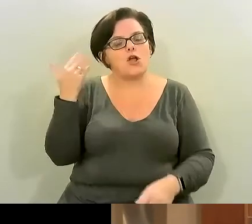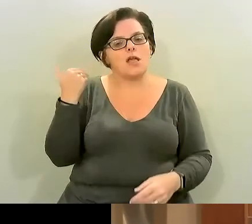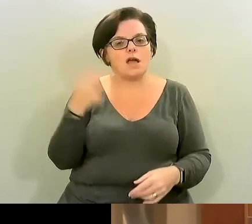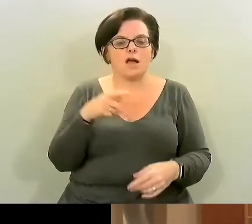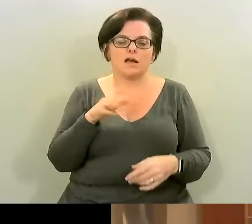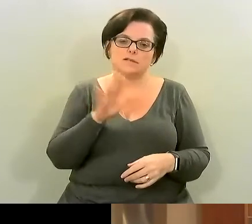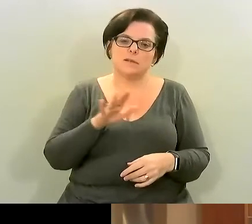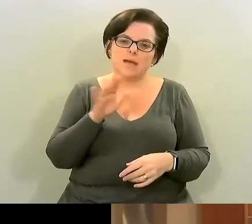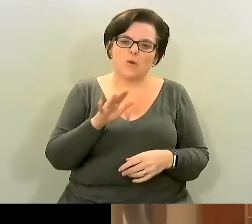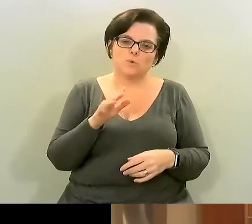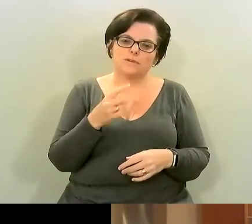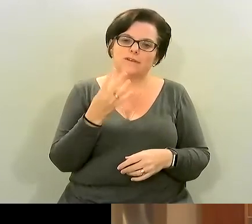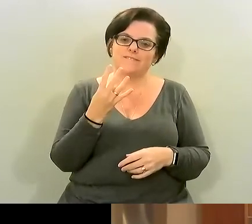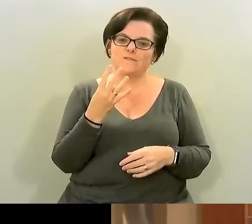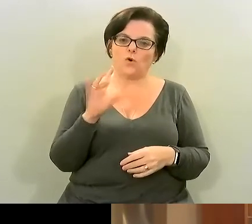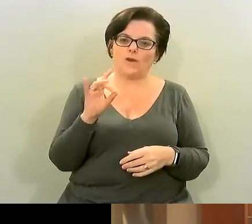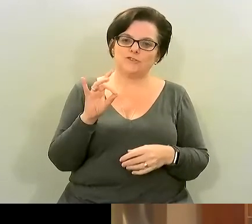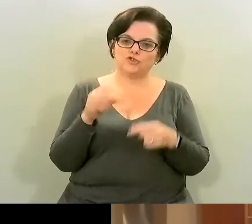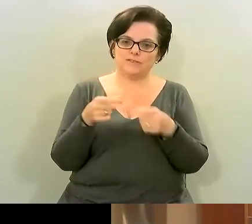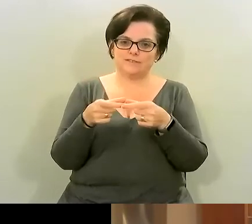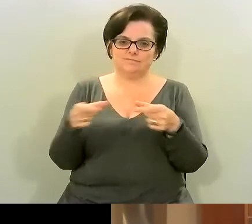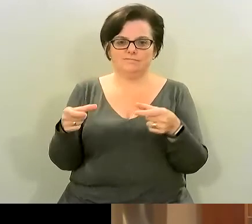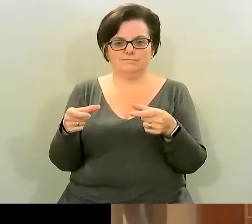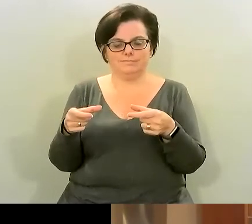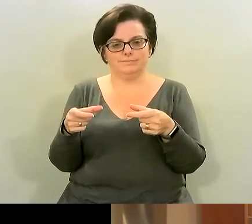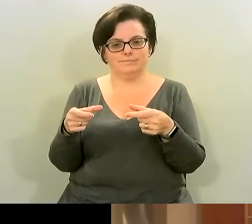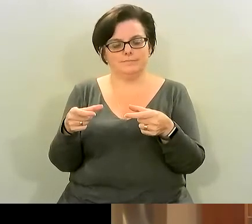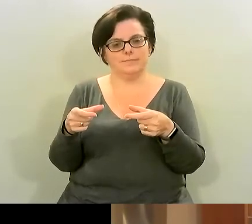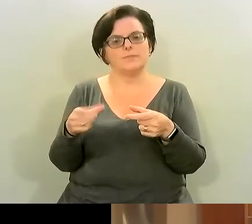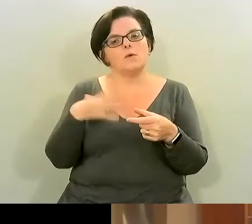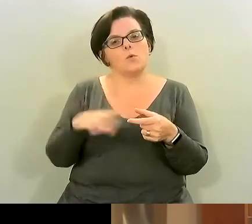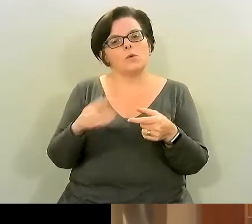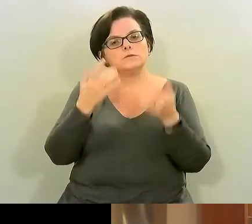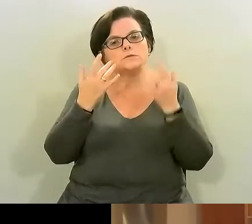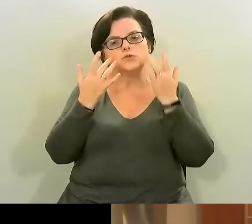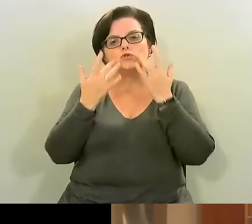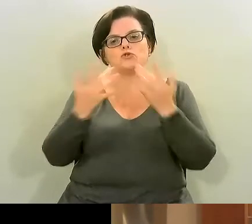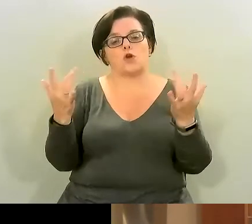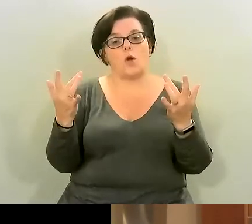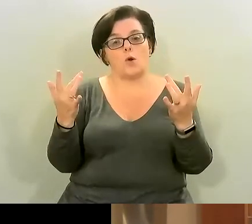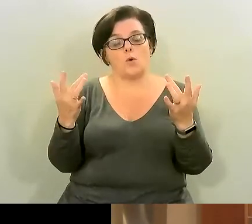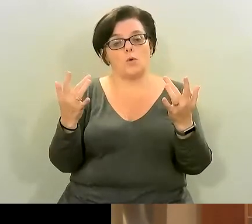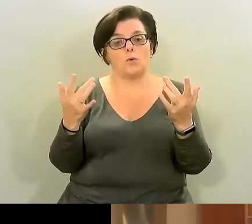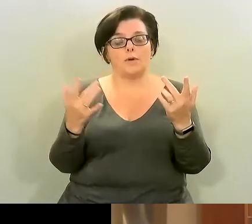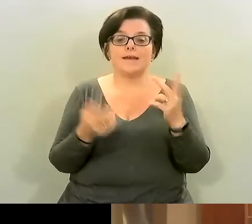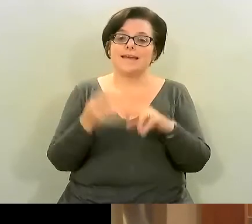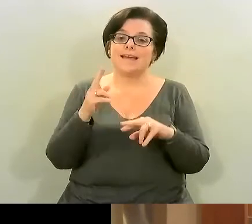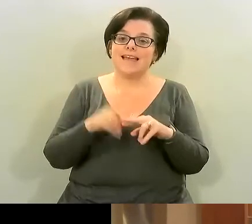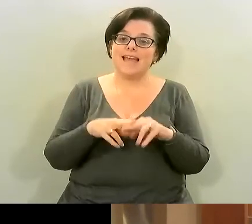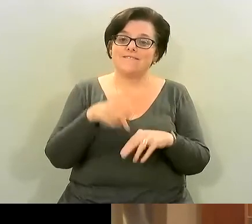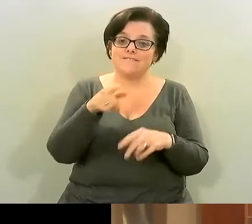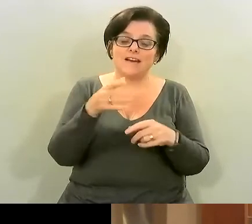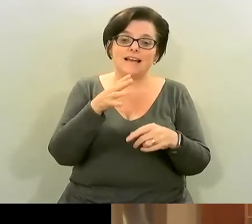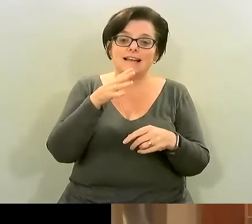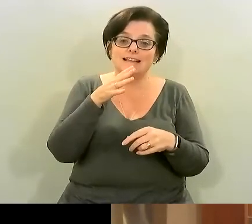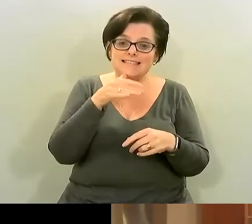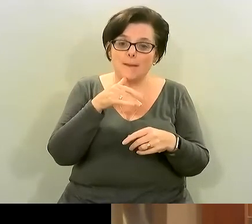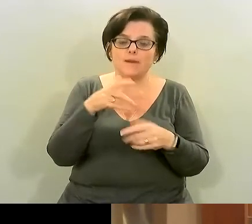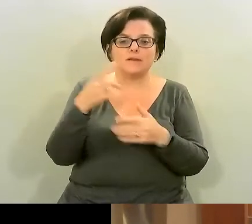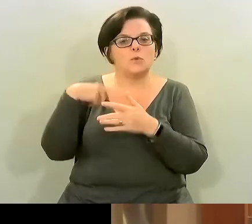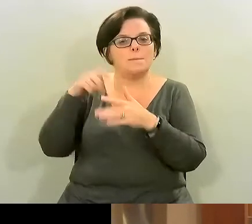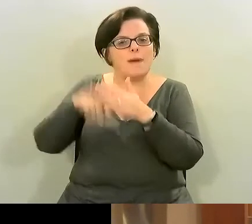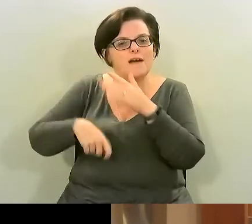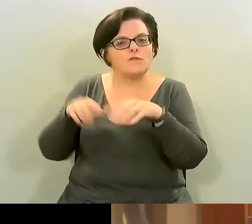about a four inch piece of salmon and i wanted to show you that if you have or get pieces of salmon that way from your